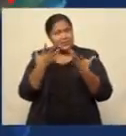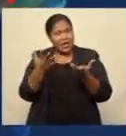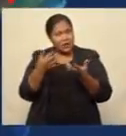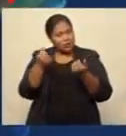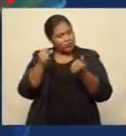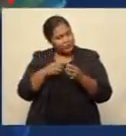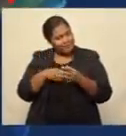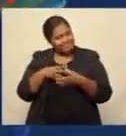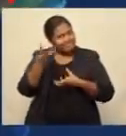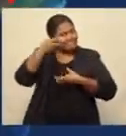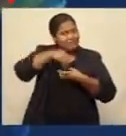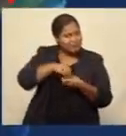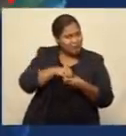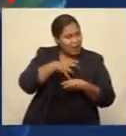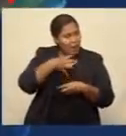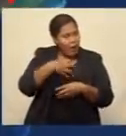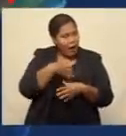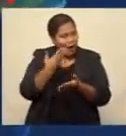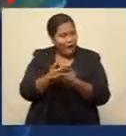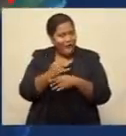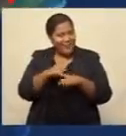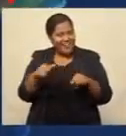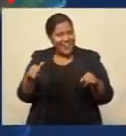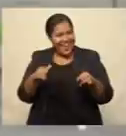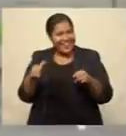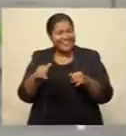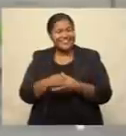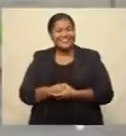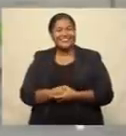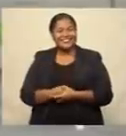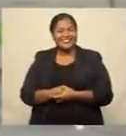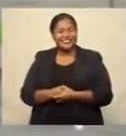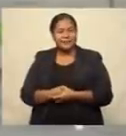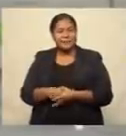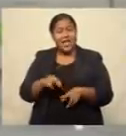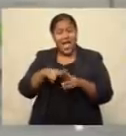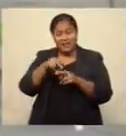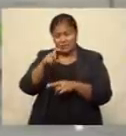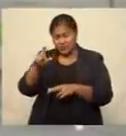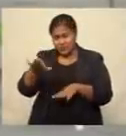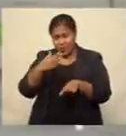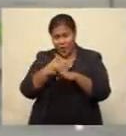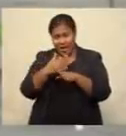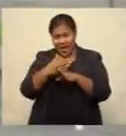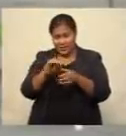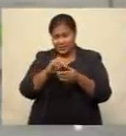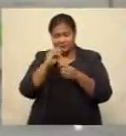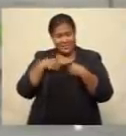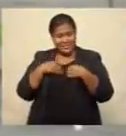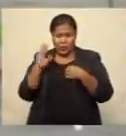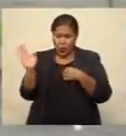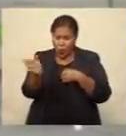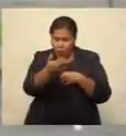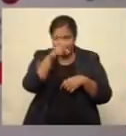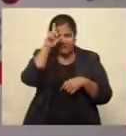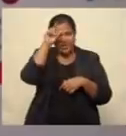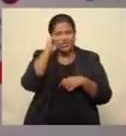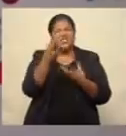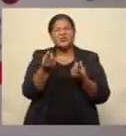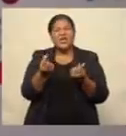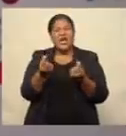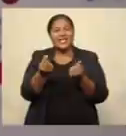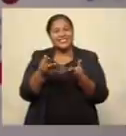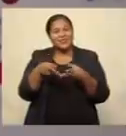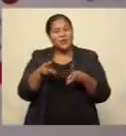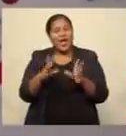having a digital presence. The FCCC is working with businesses across Fiji to ease means of doing